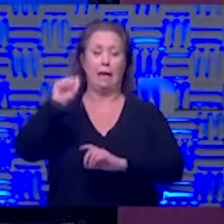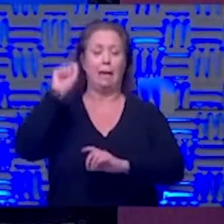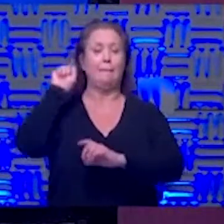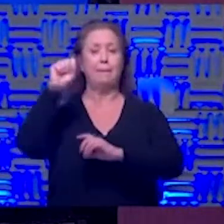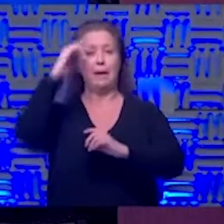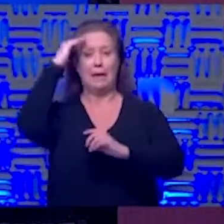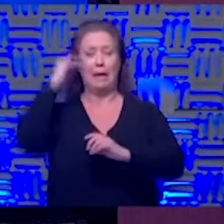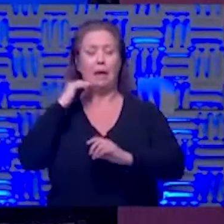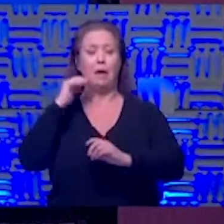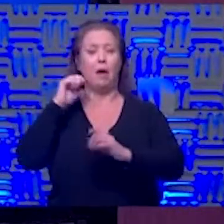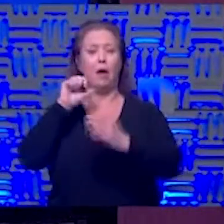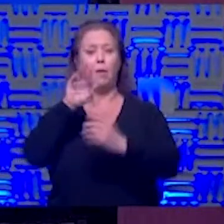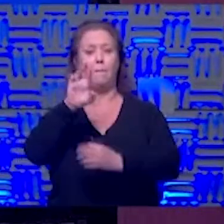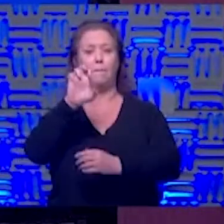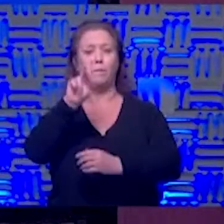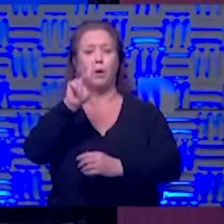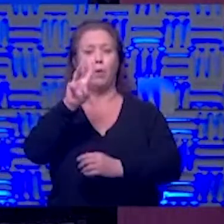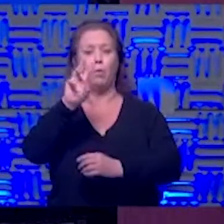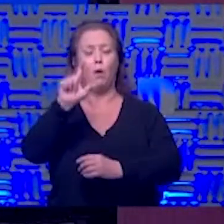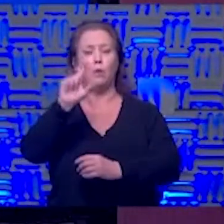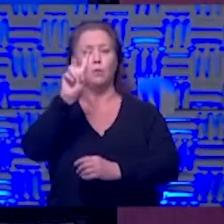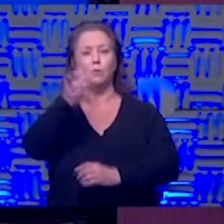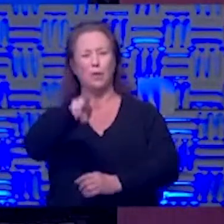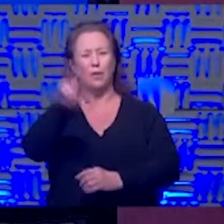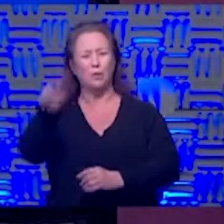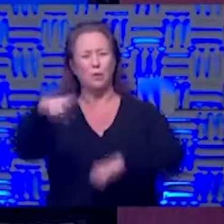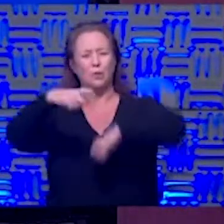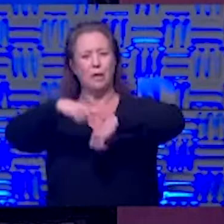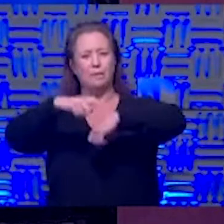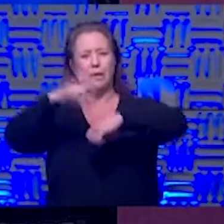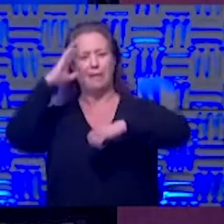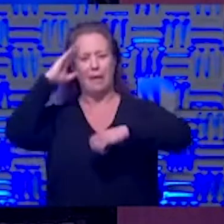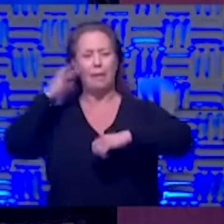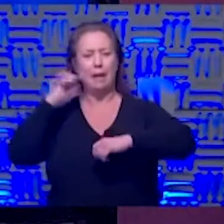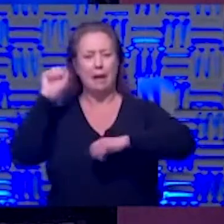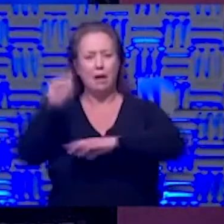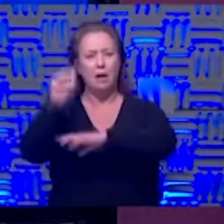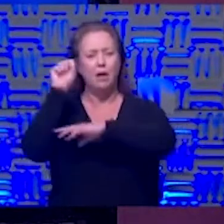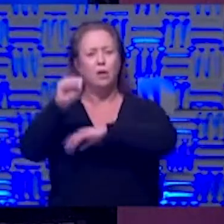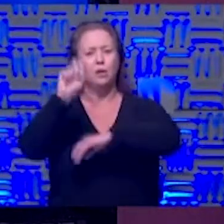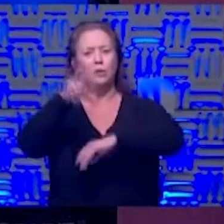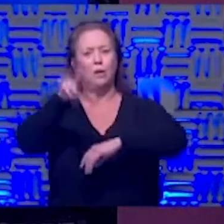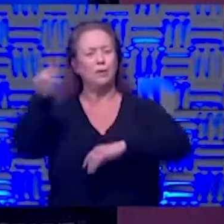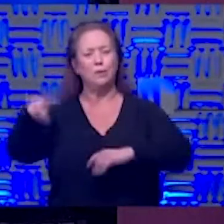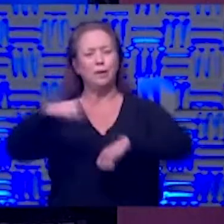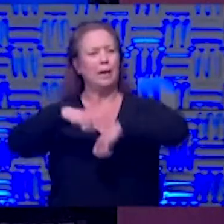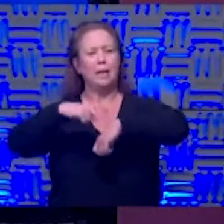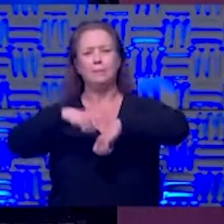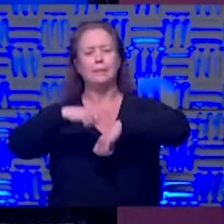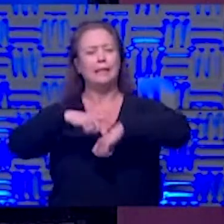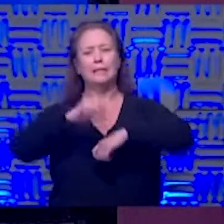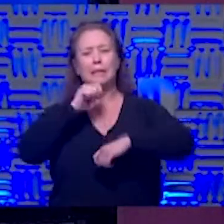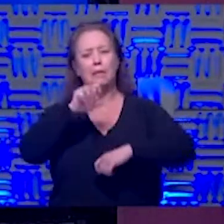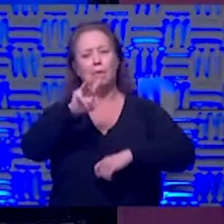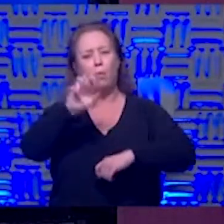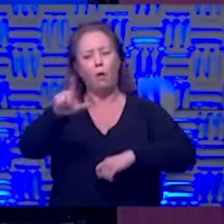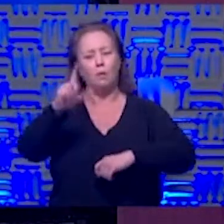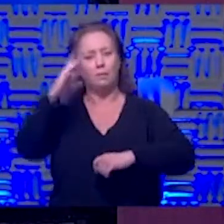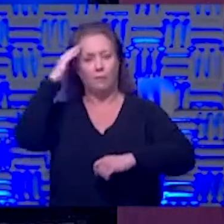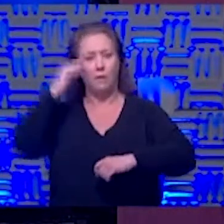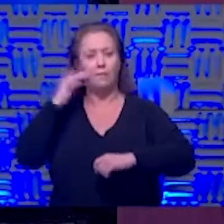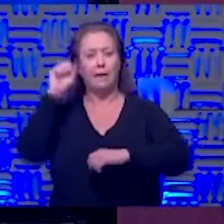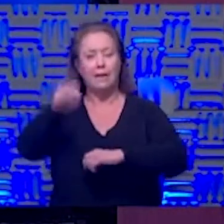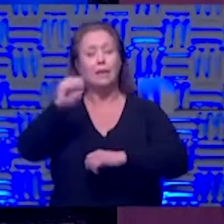times and my head hurts and then i blame the brick wall really what do you think what are you thinking it is not the wall this